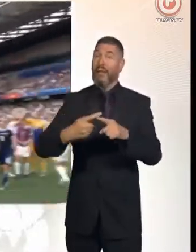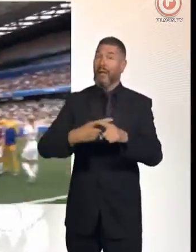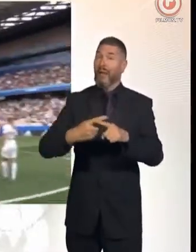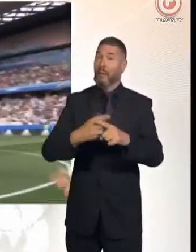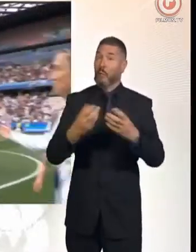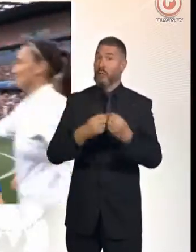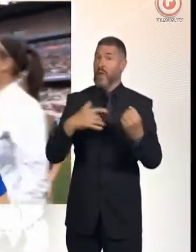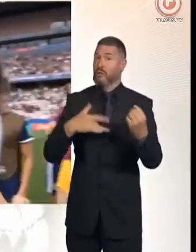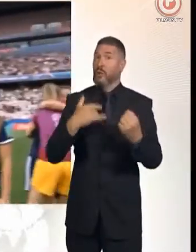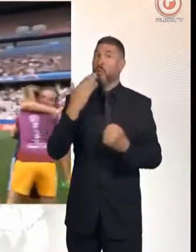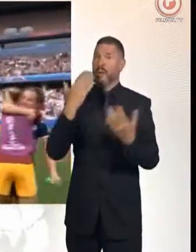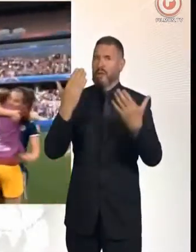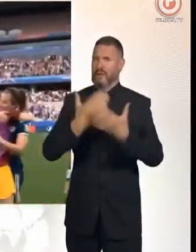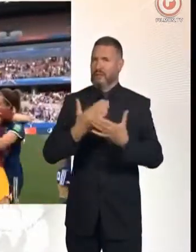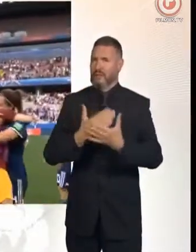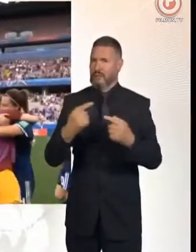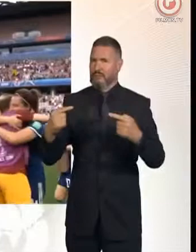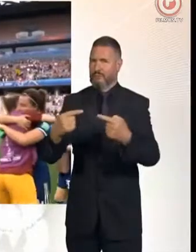Argentina this evening.